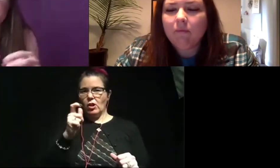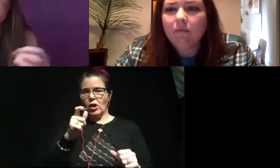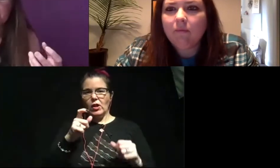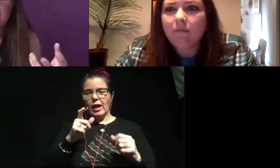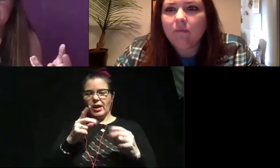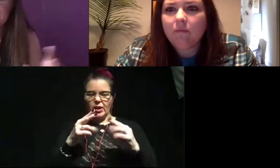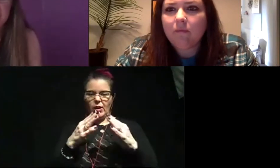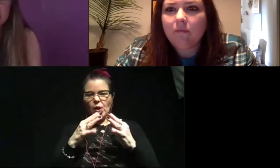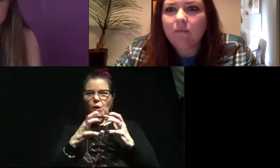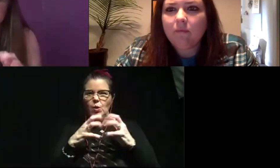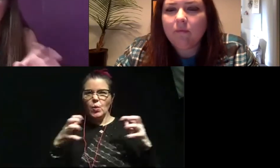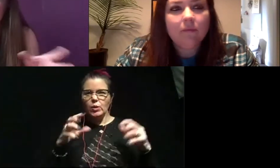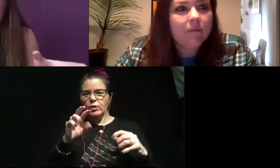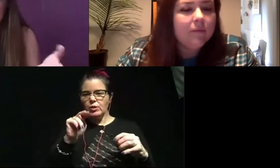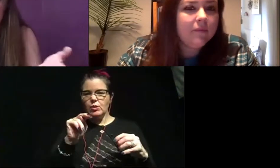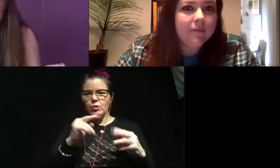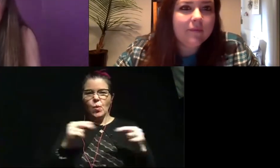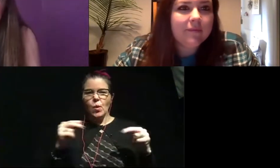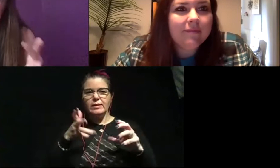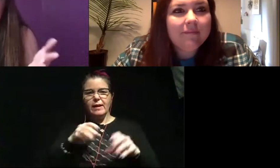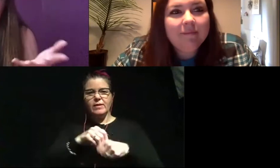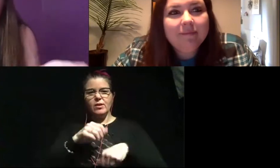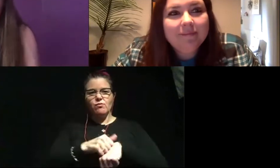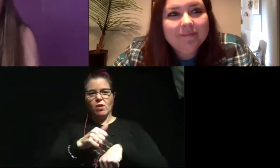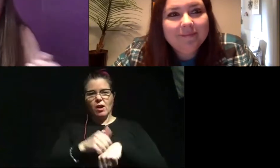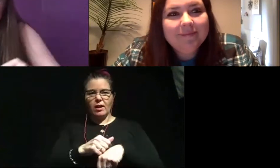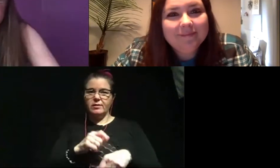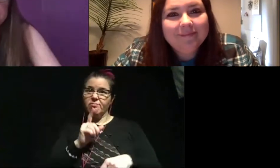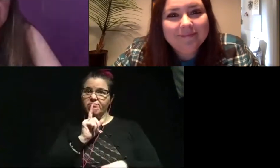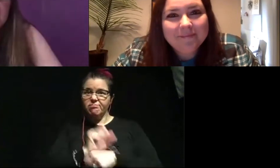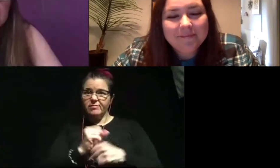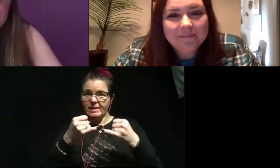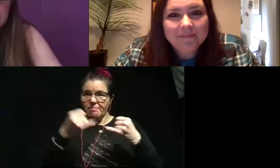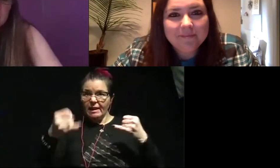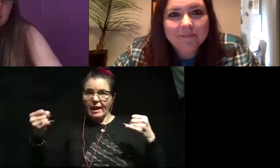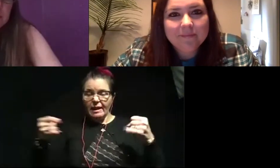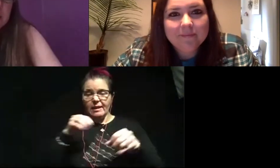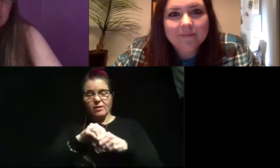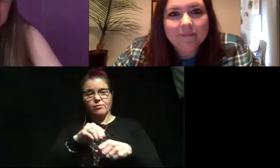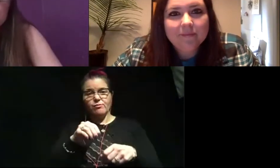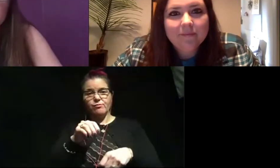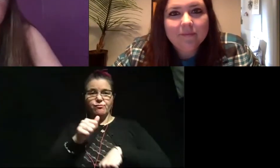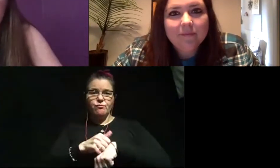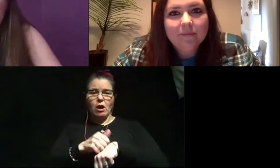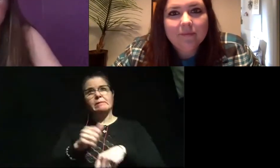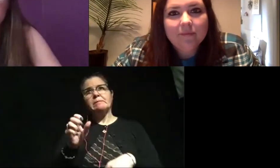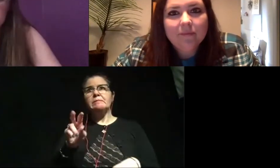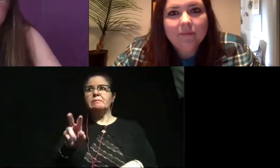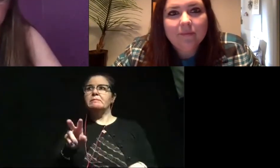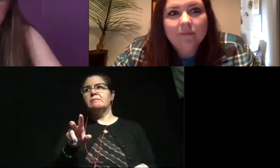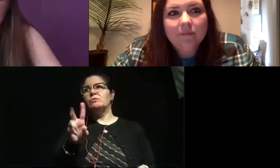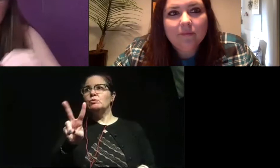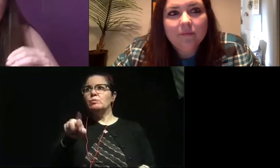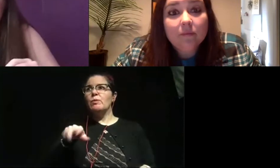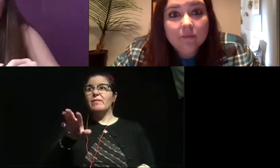noodles left in a rock, like noodle shapes, quite literally spaghetti. Okay. And that's from about two and a half billion